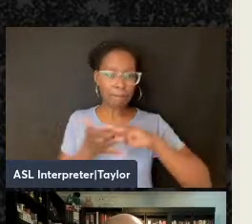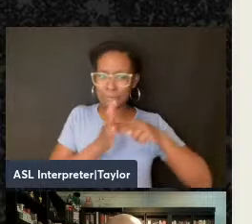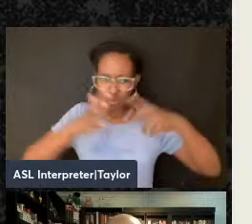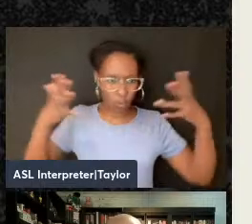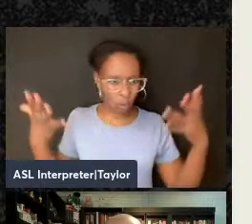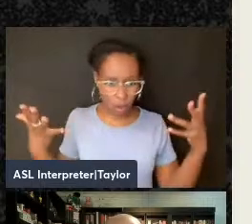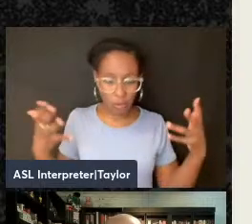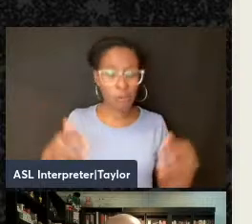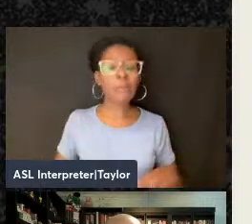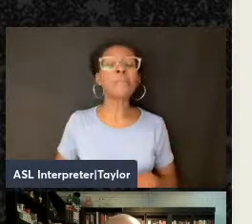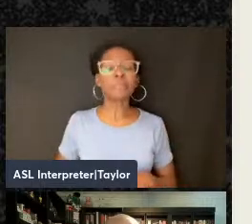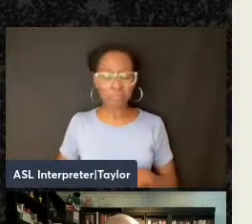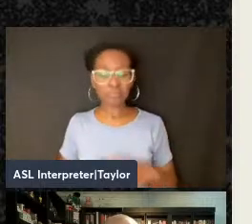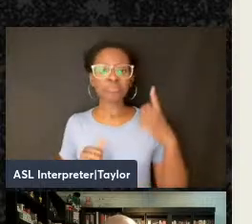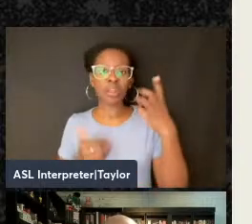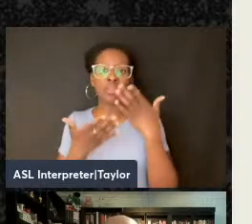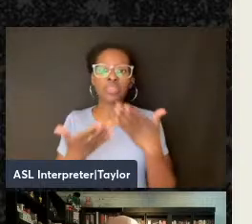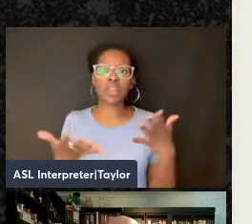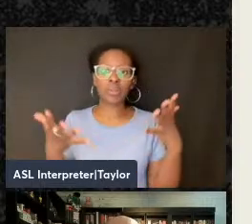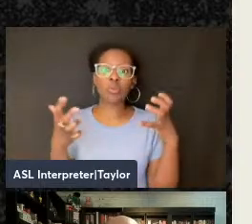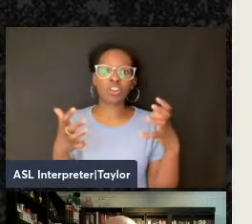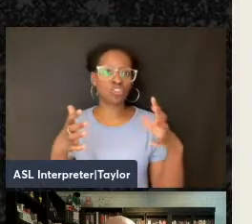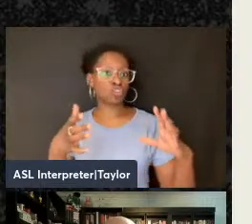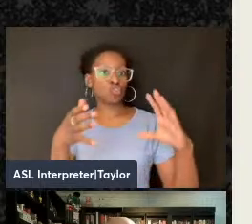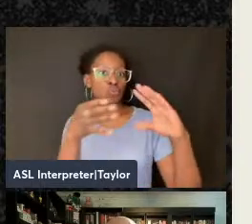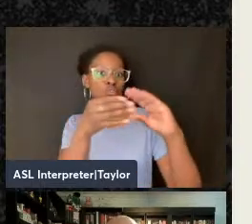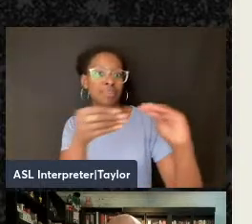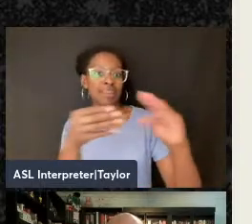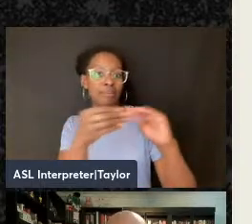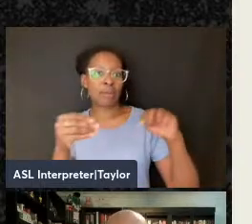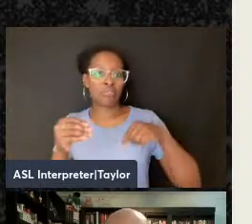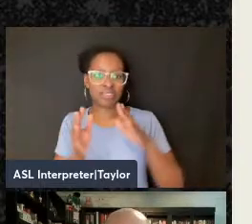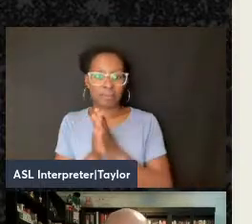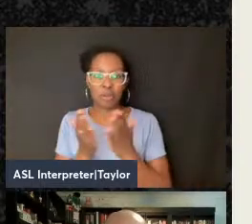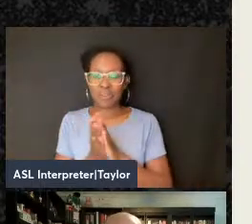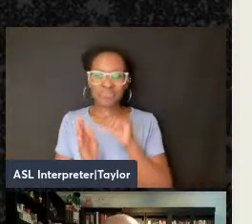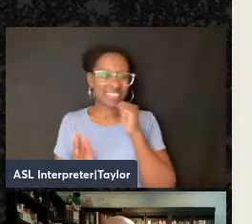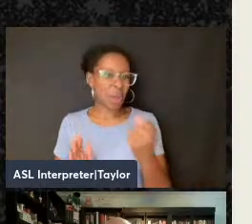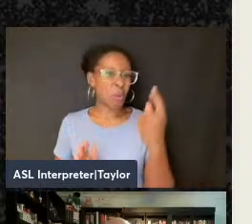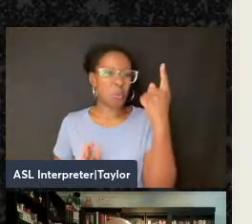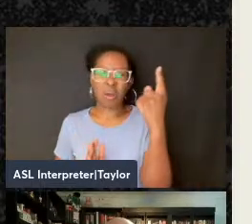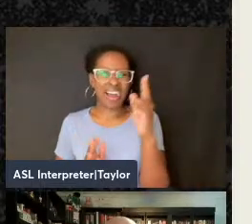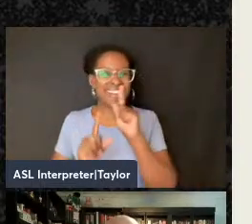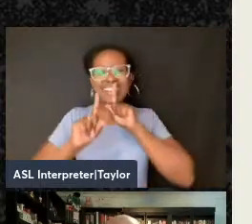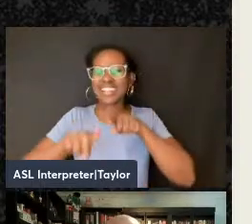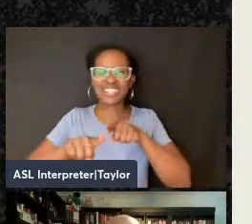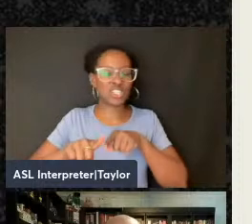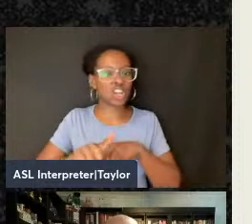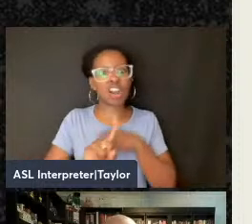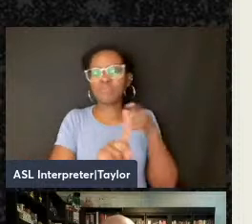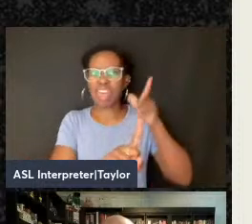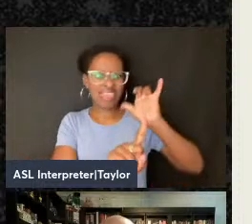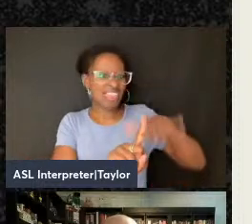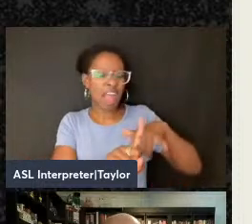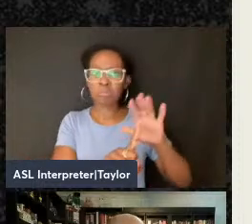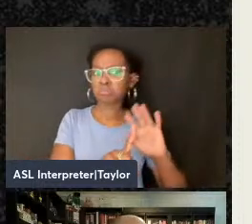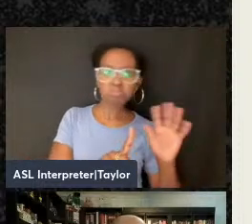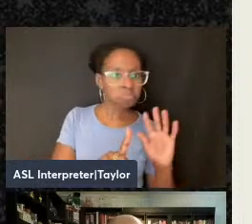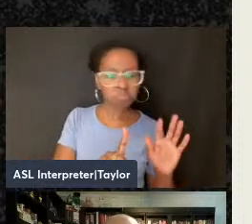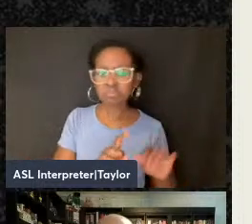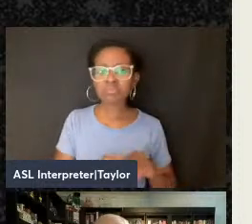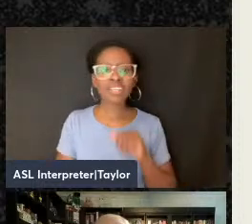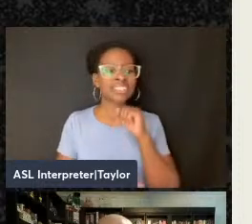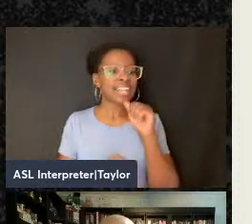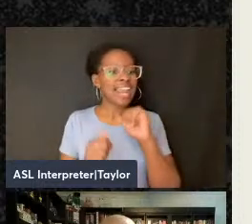really wanted to highlight in this volume is that there is no one answer to that question. There's no one way that people have been or can